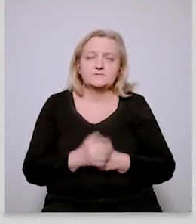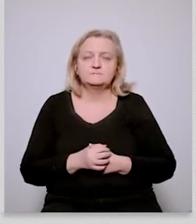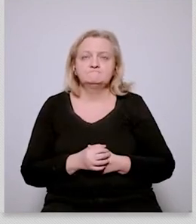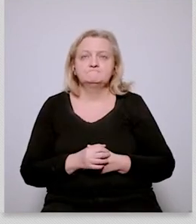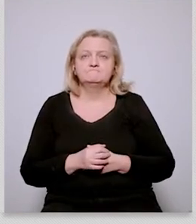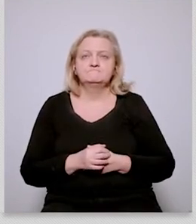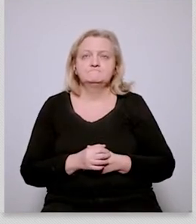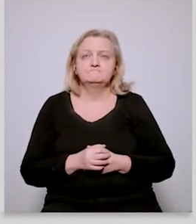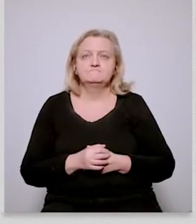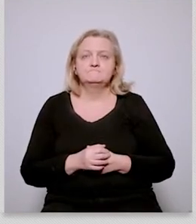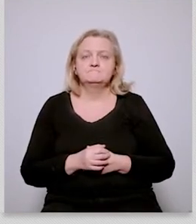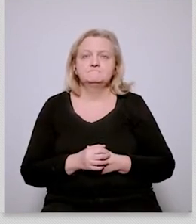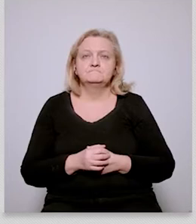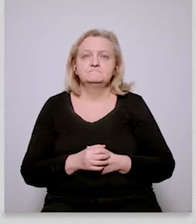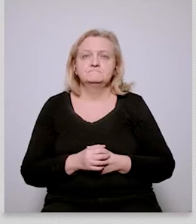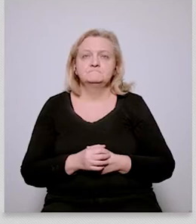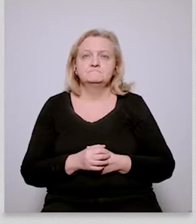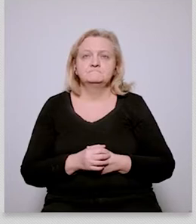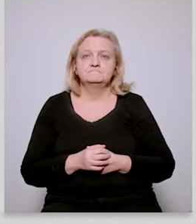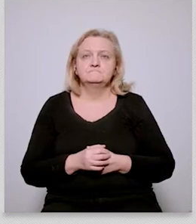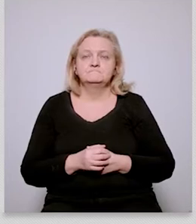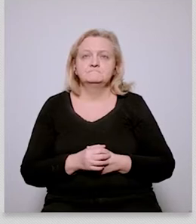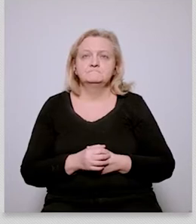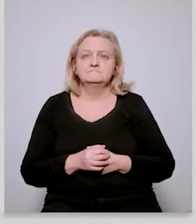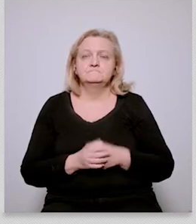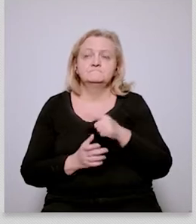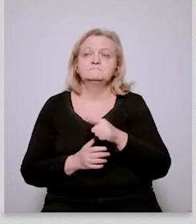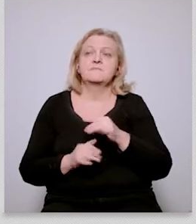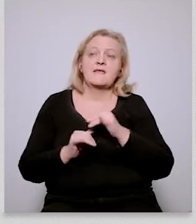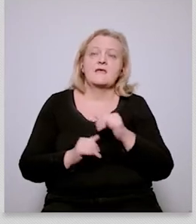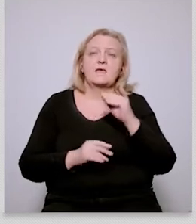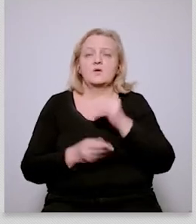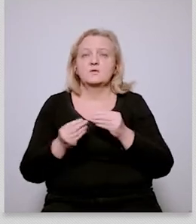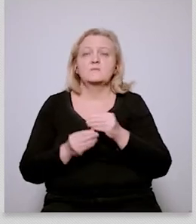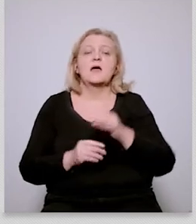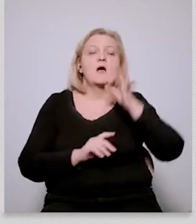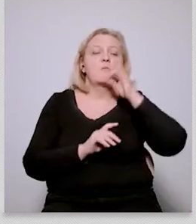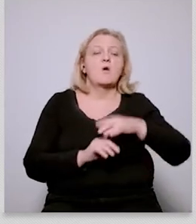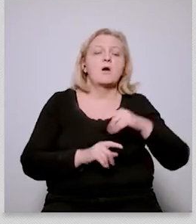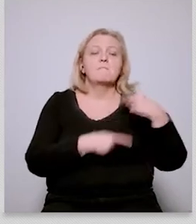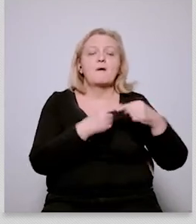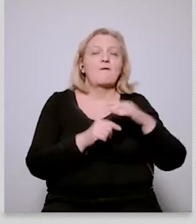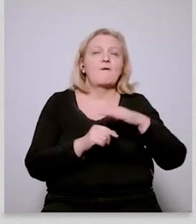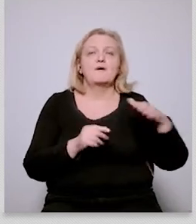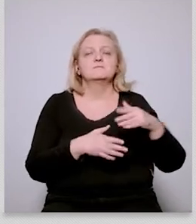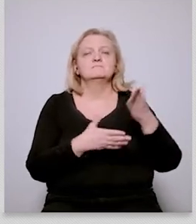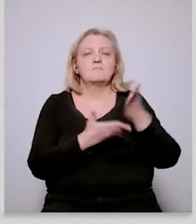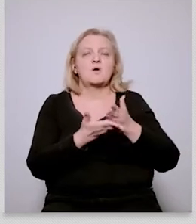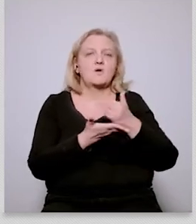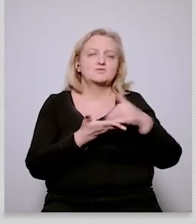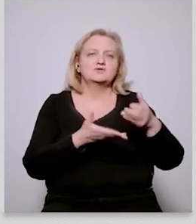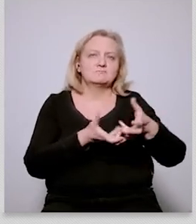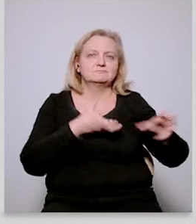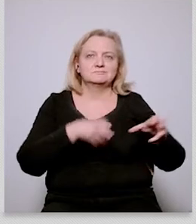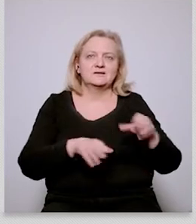probably split right uh on the one hand they don't want to let go of of what you know uh has been achieved for them but